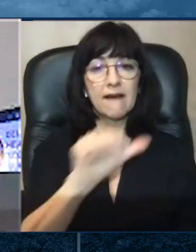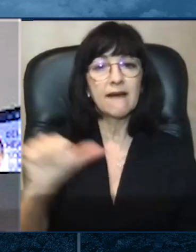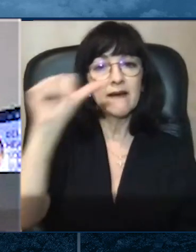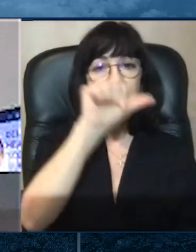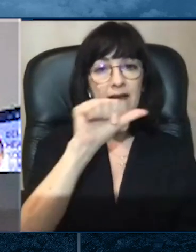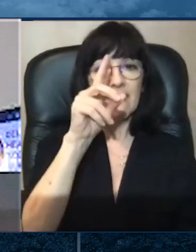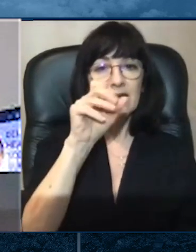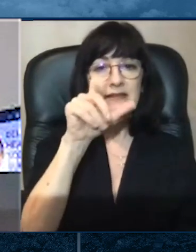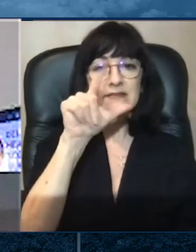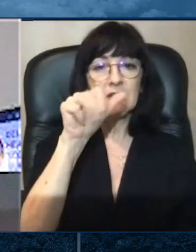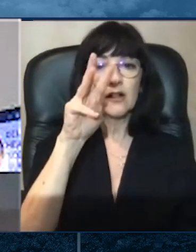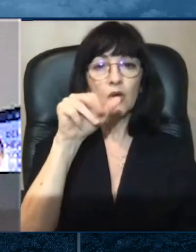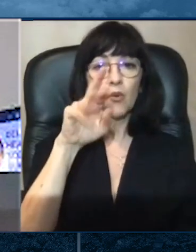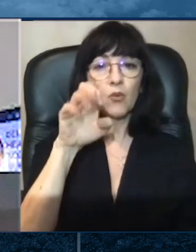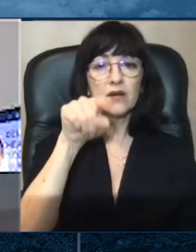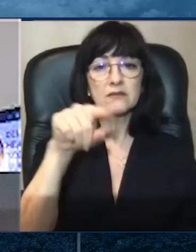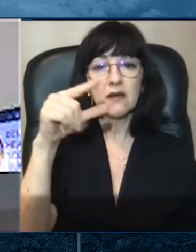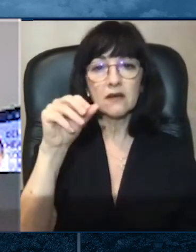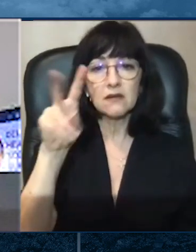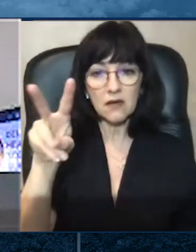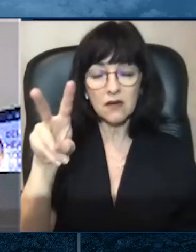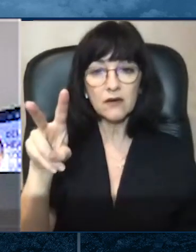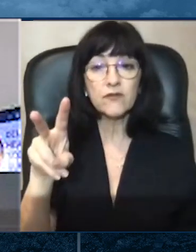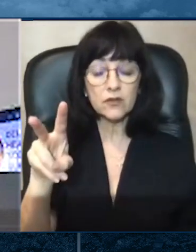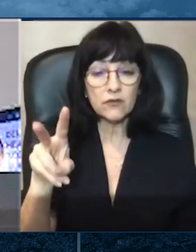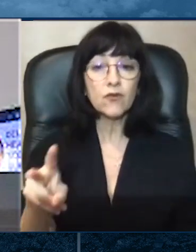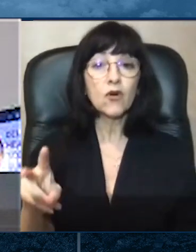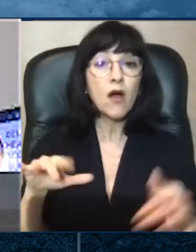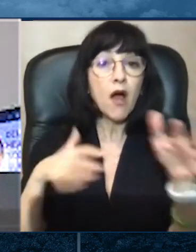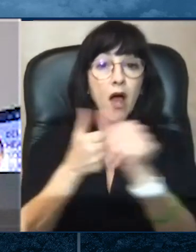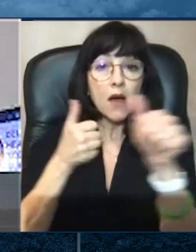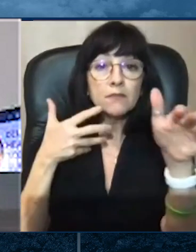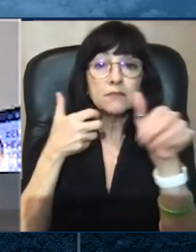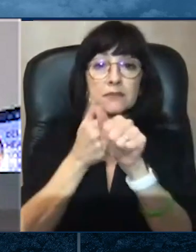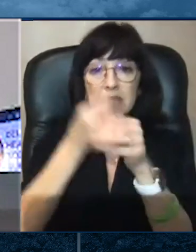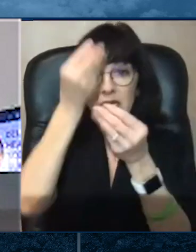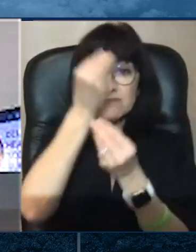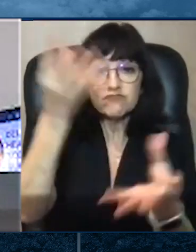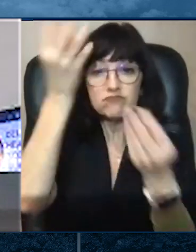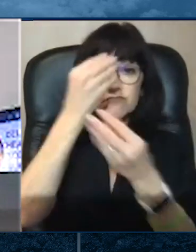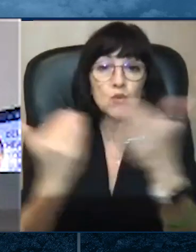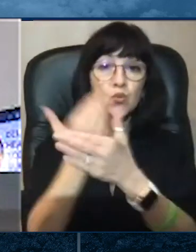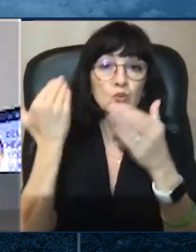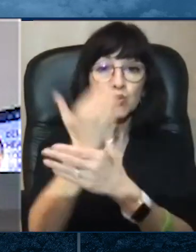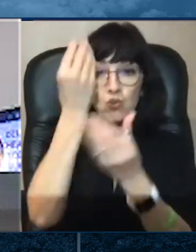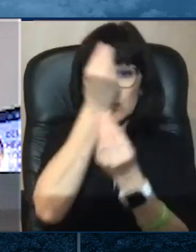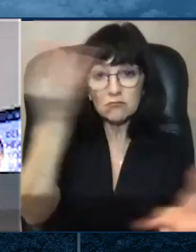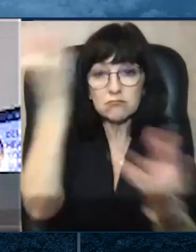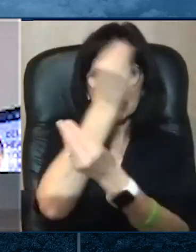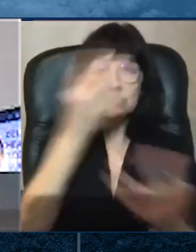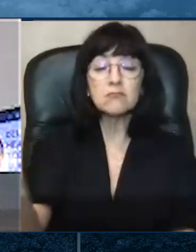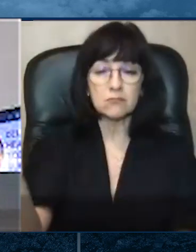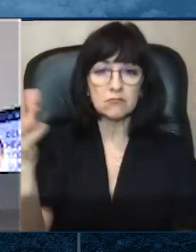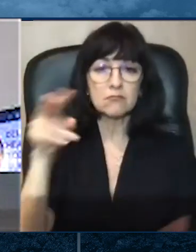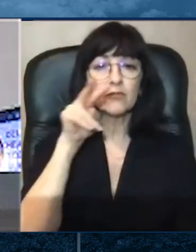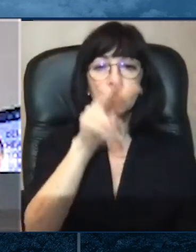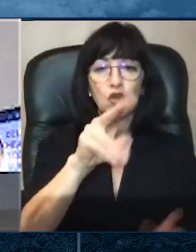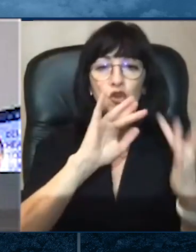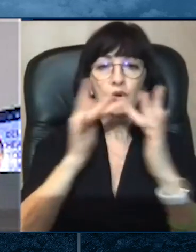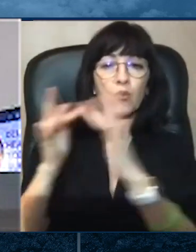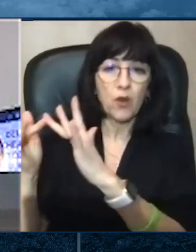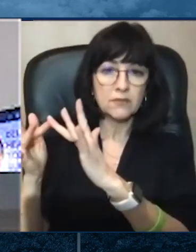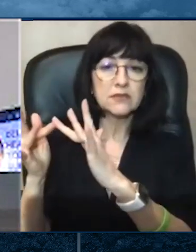delaware.gov. And for the latest updates, please visit our website at de.gov backslash coronavirus.